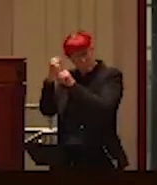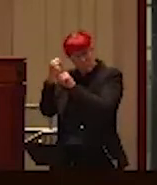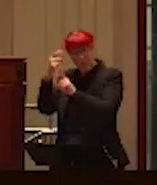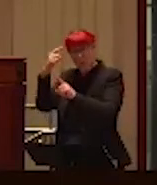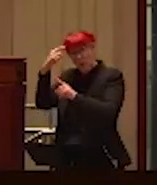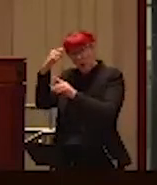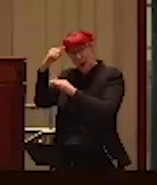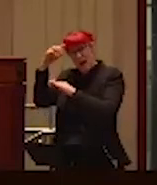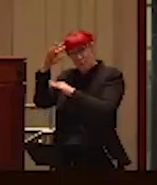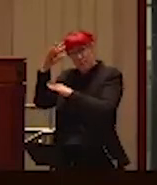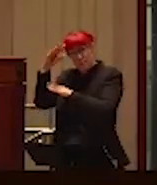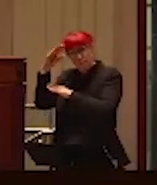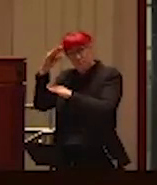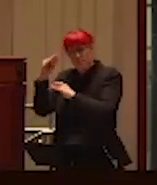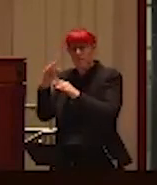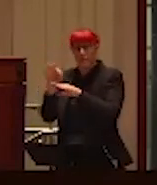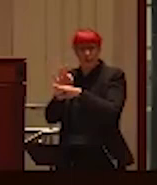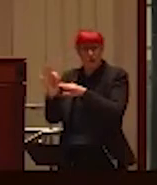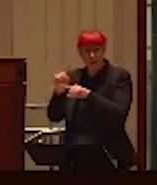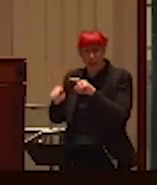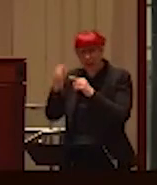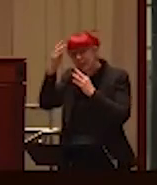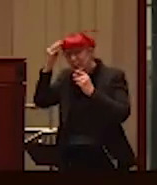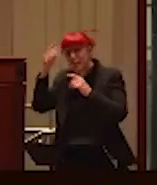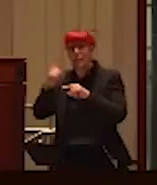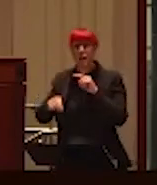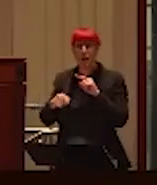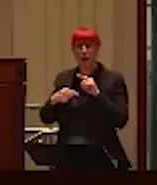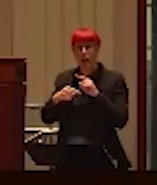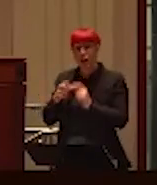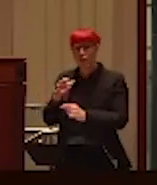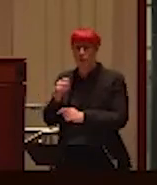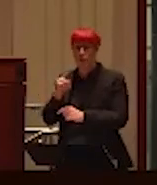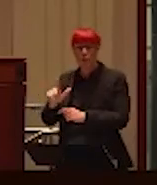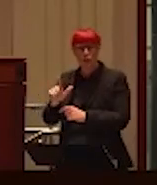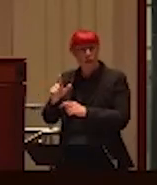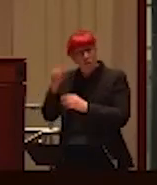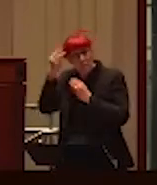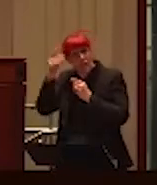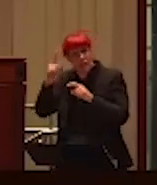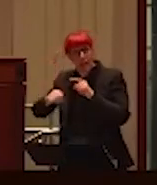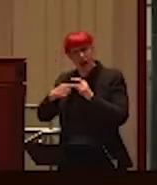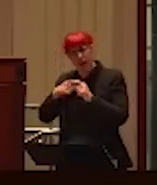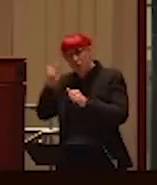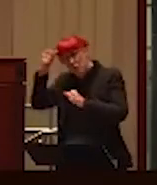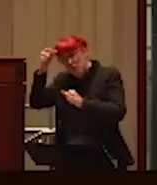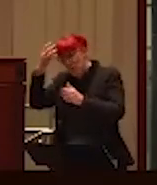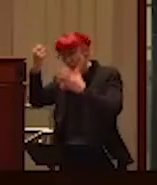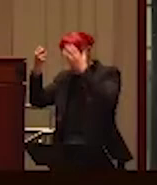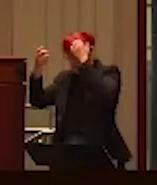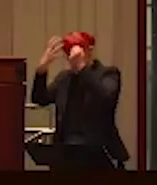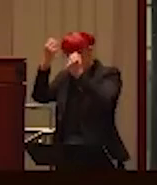of the end result of it. I couldn't think. I couldn't, critical thinking. I couldn't remember things. I couldn't focus. And, as a